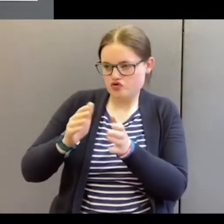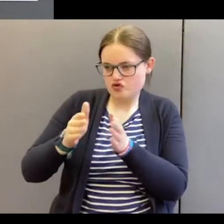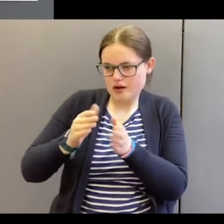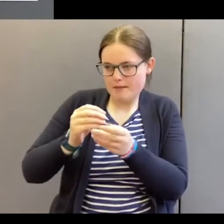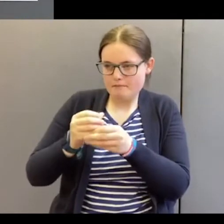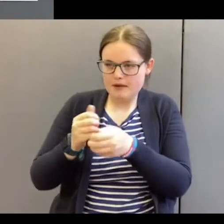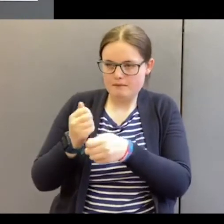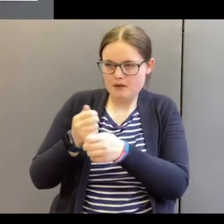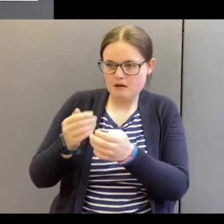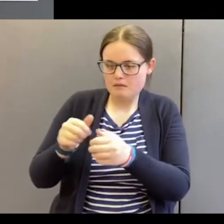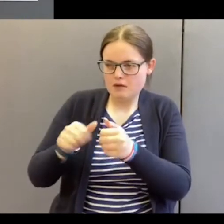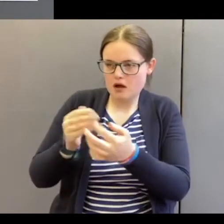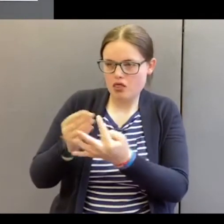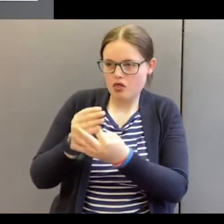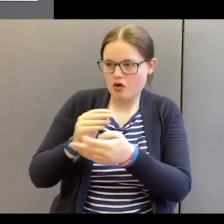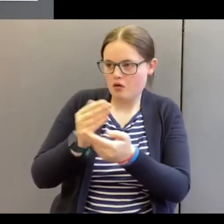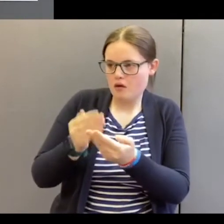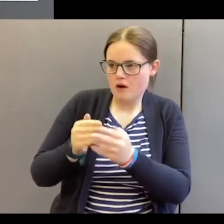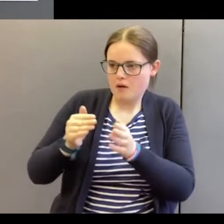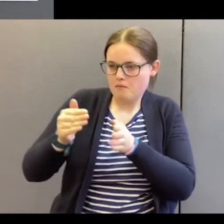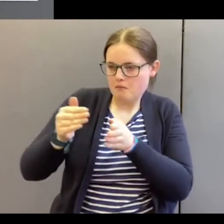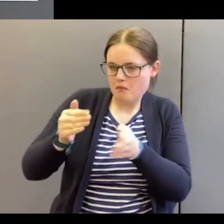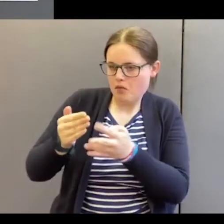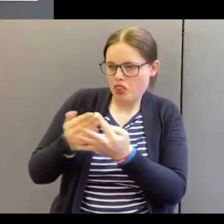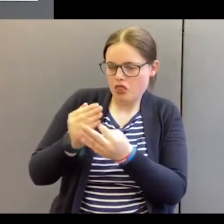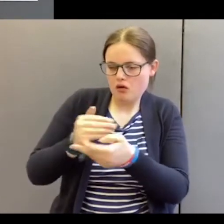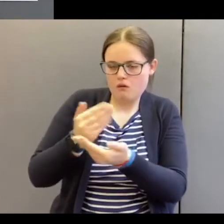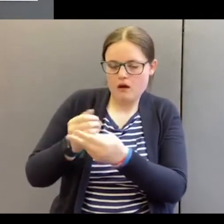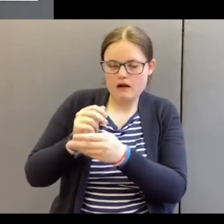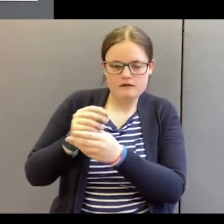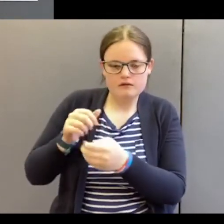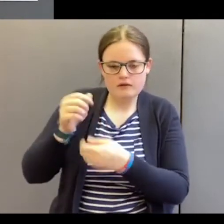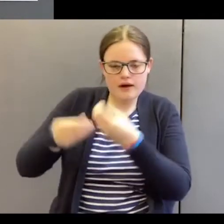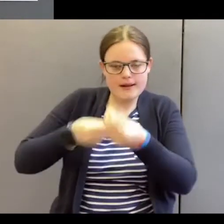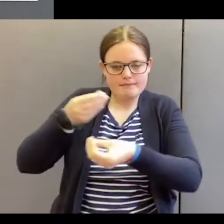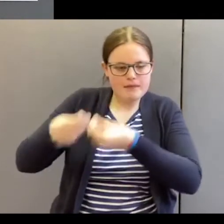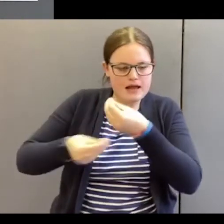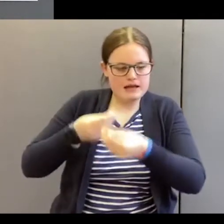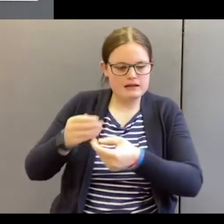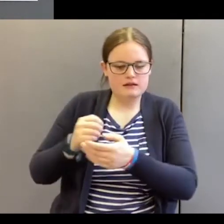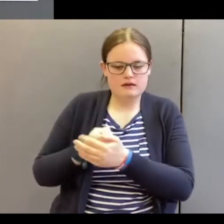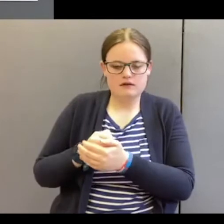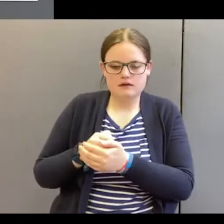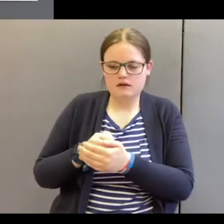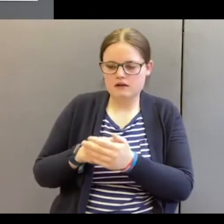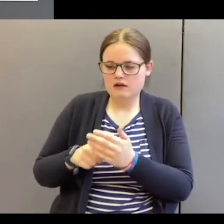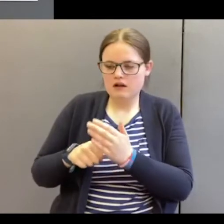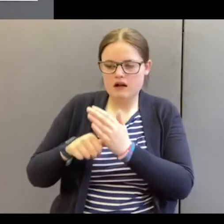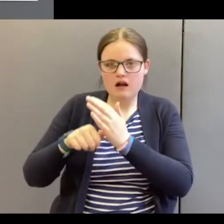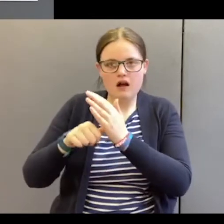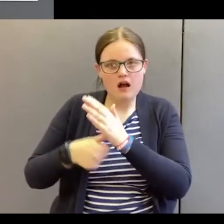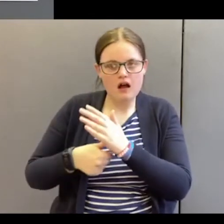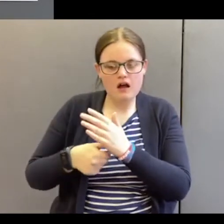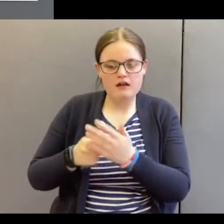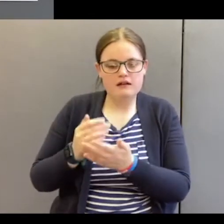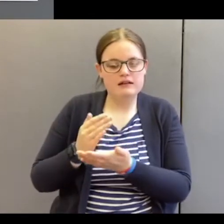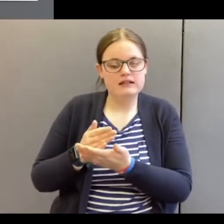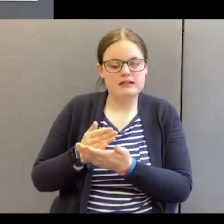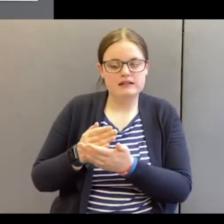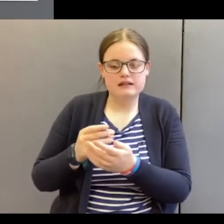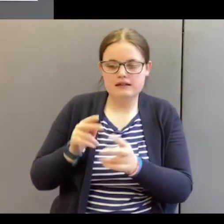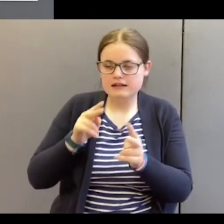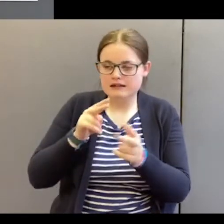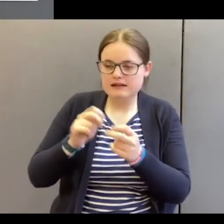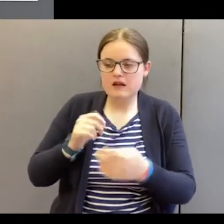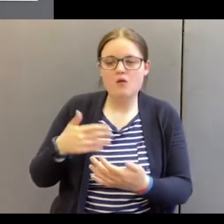the more moulded by this world, as we shall explain. And the harder it is to see